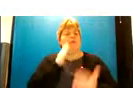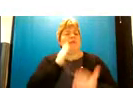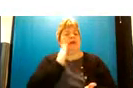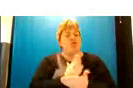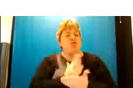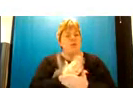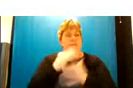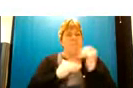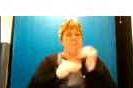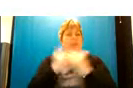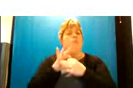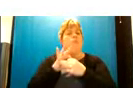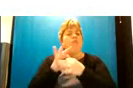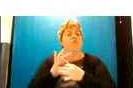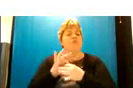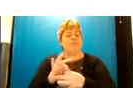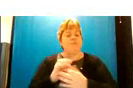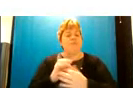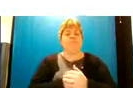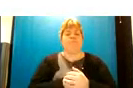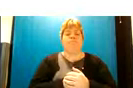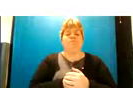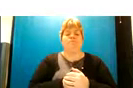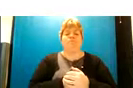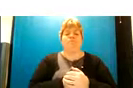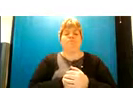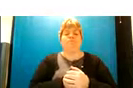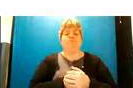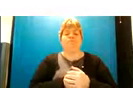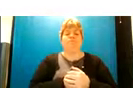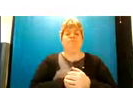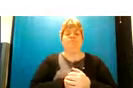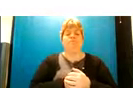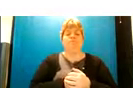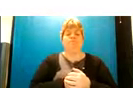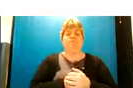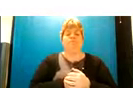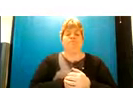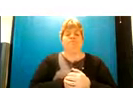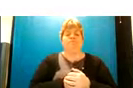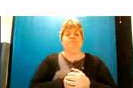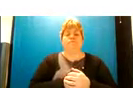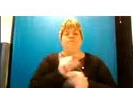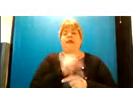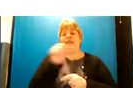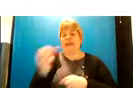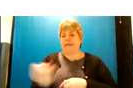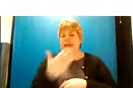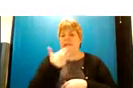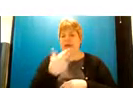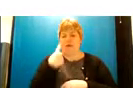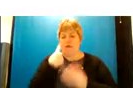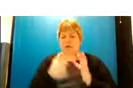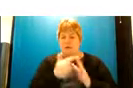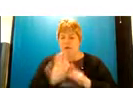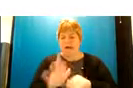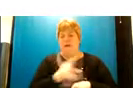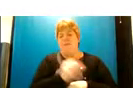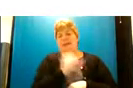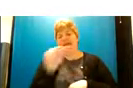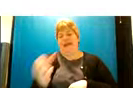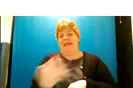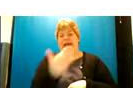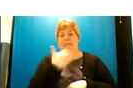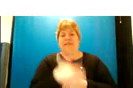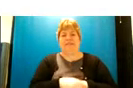relationship and um i think yeah it's the next slide then i thought there's something else on that slide but not